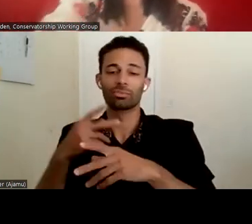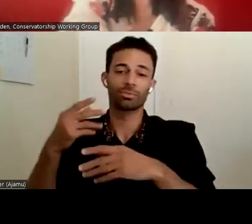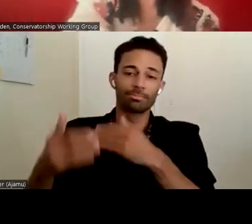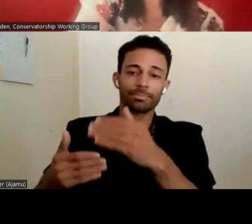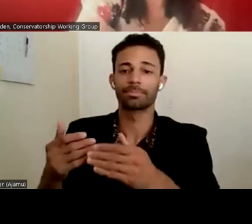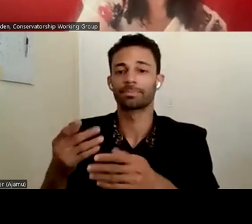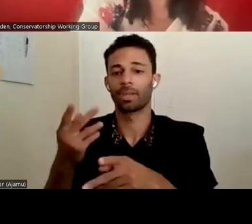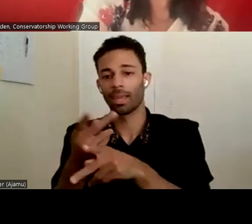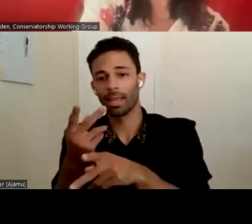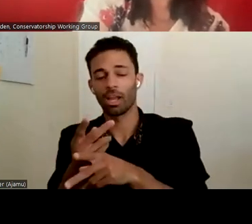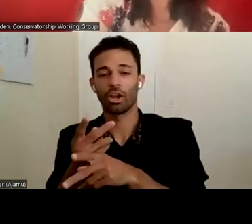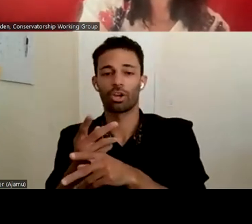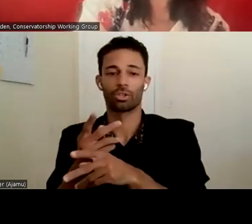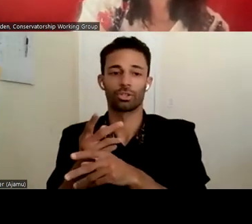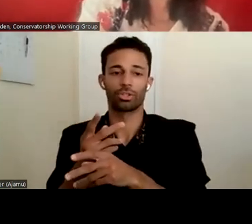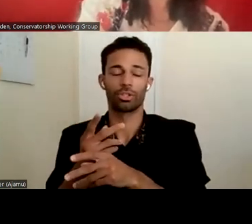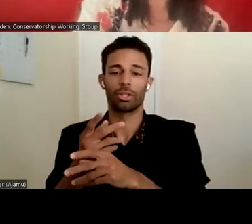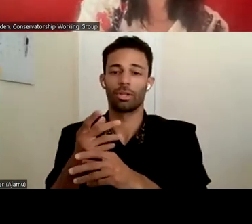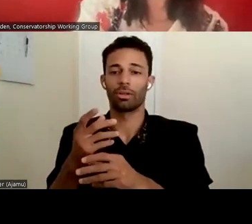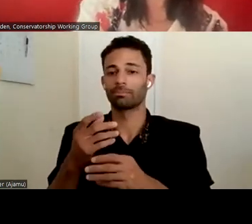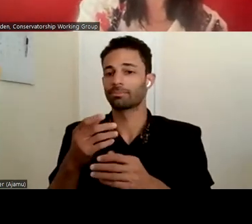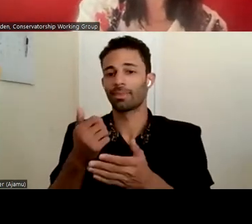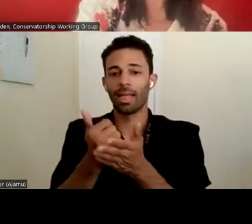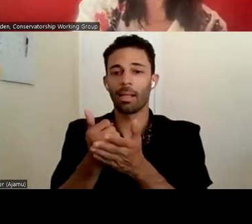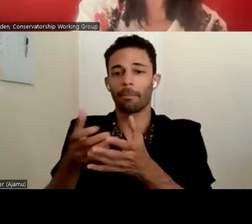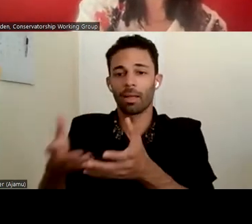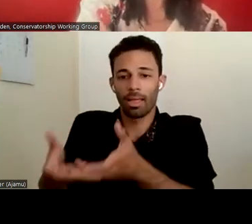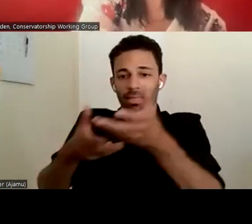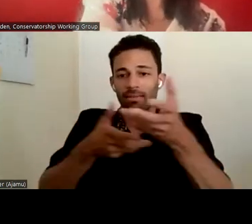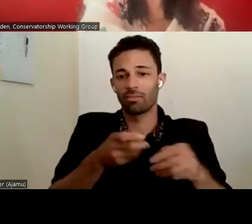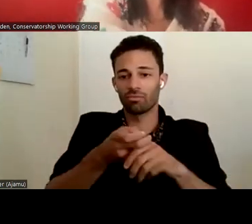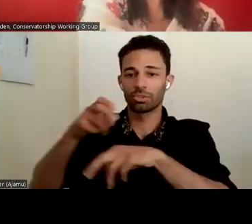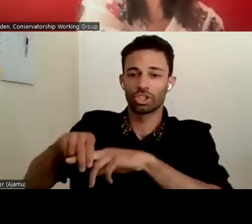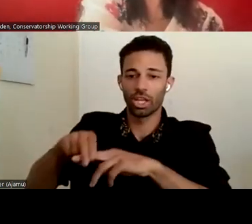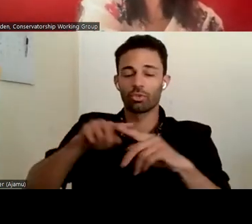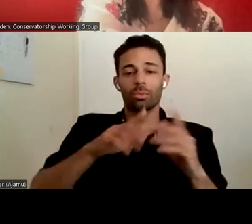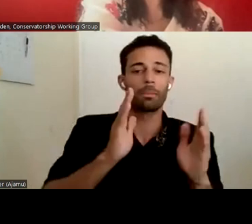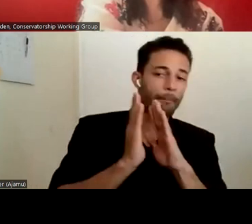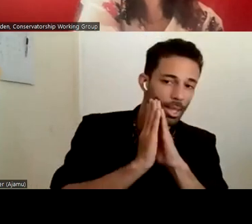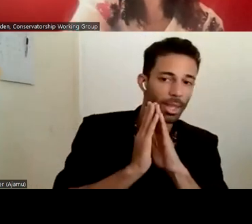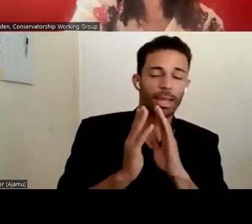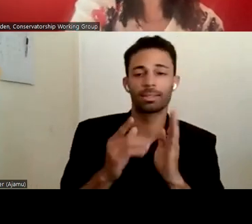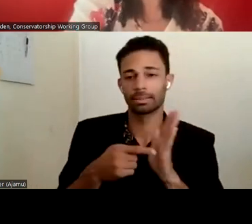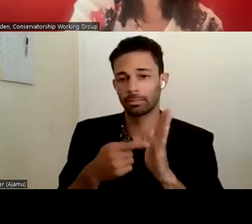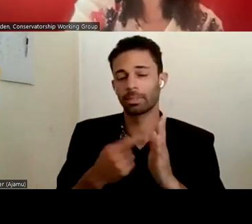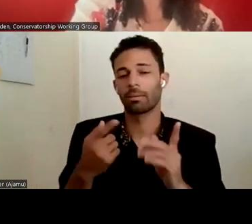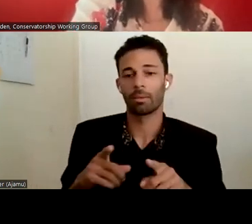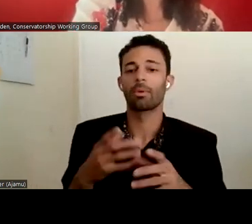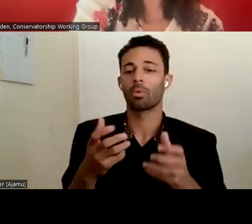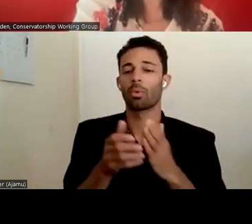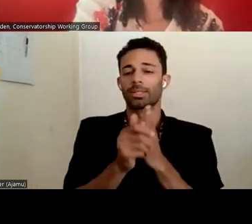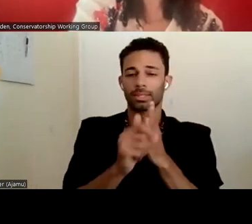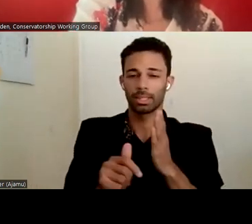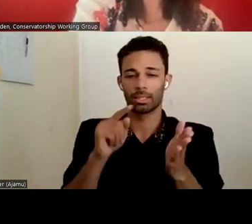being helped lift, you know, lifted out of your chair or your bed or those things. So, uh, we want skilled investigators